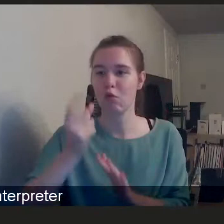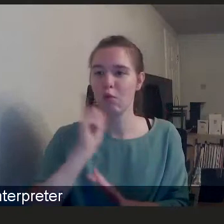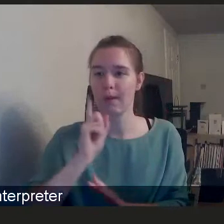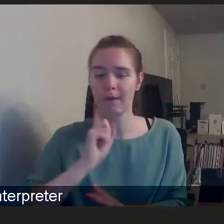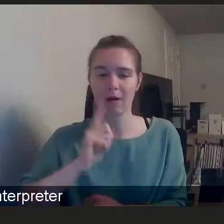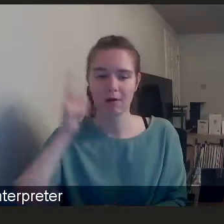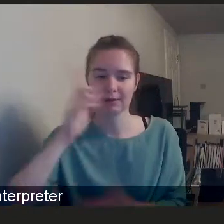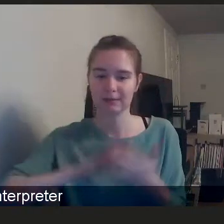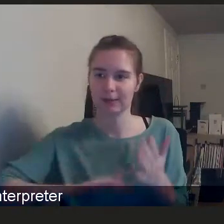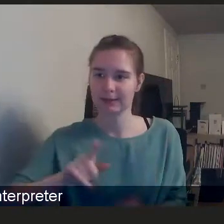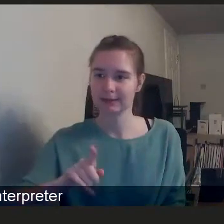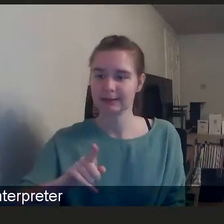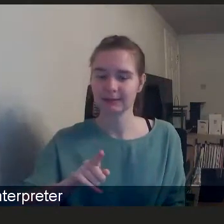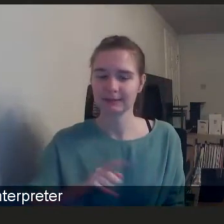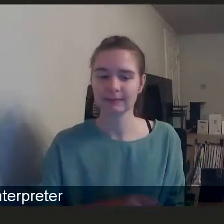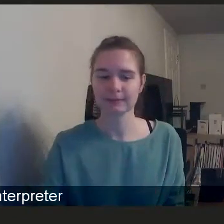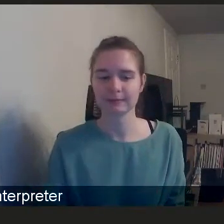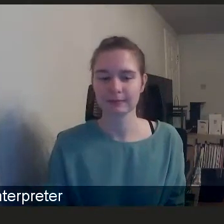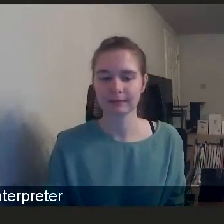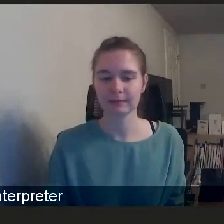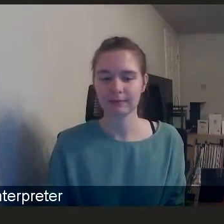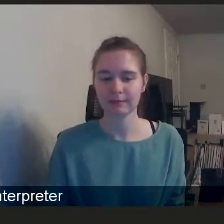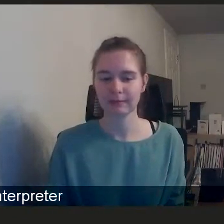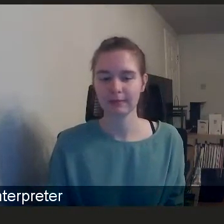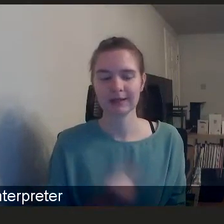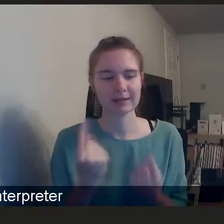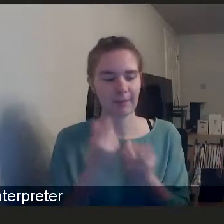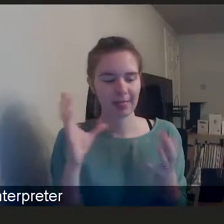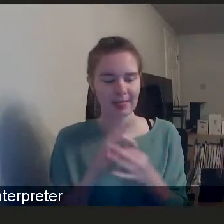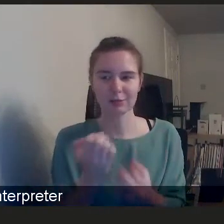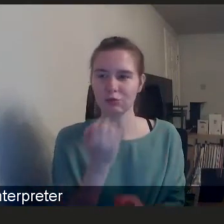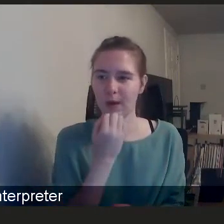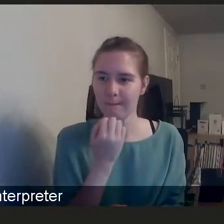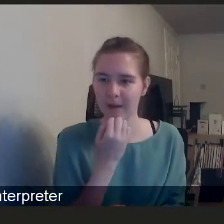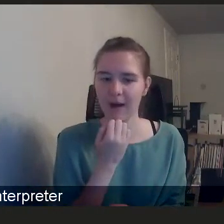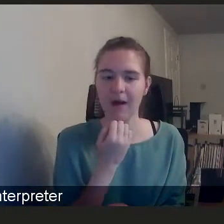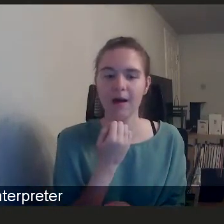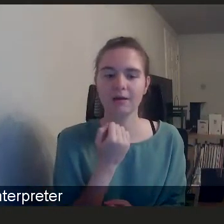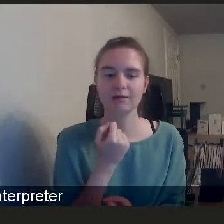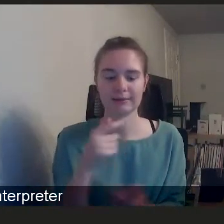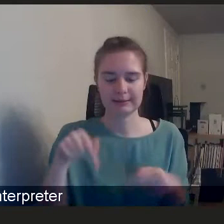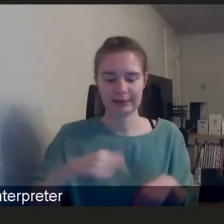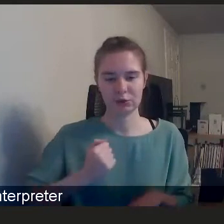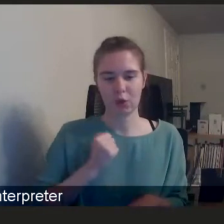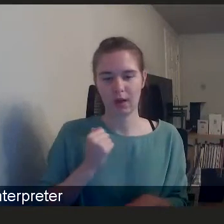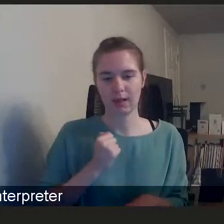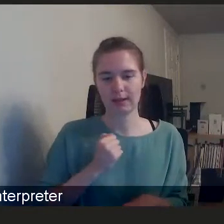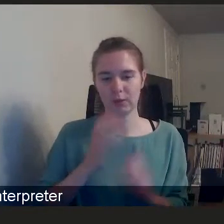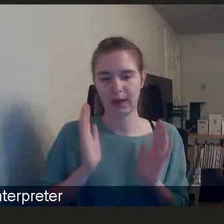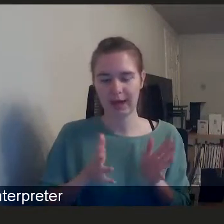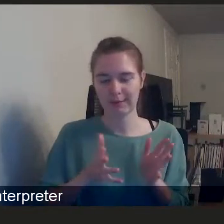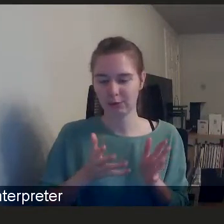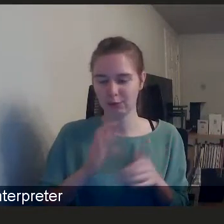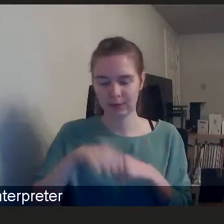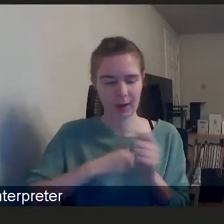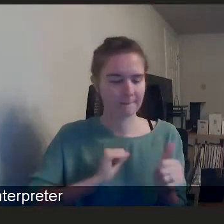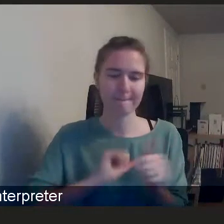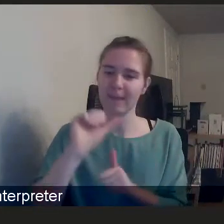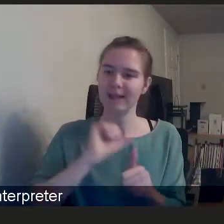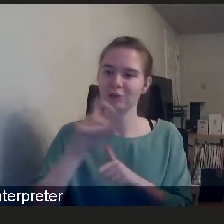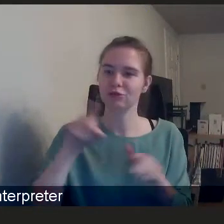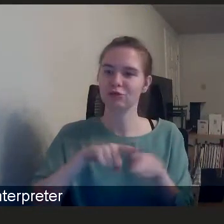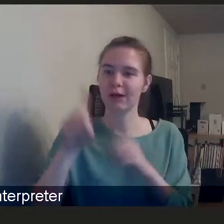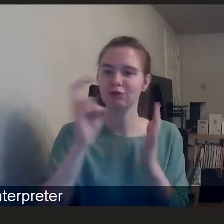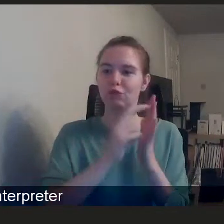experience, there was something around the numbers. So we do certainly in Scotland need to become much better in recording